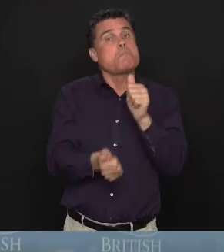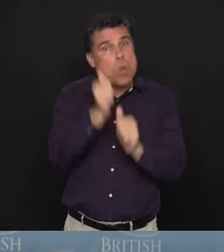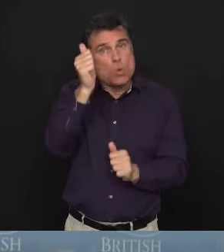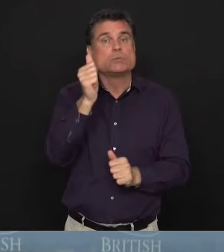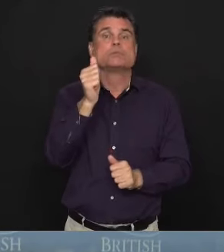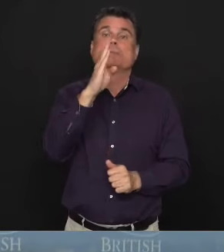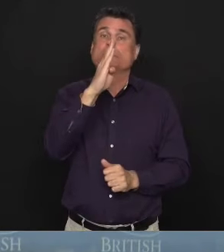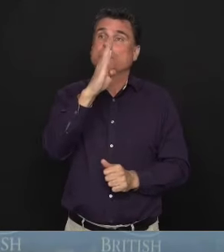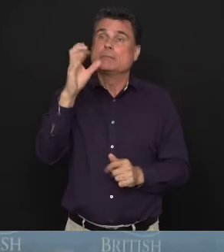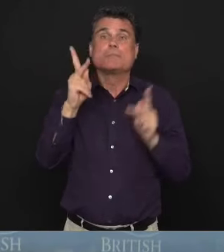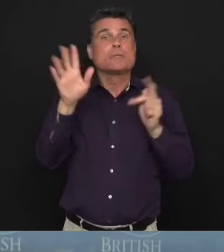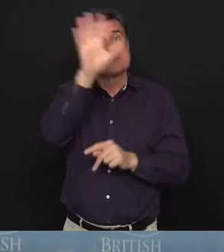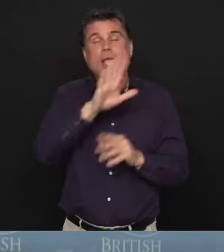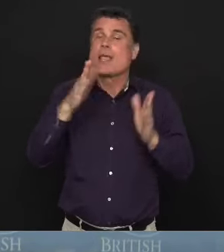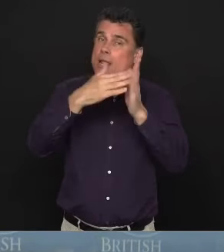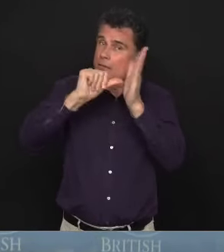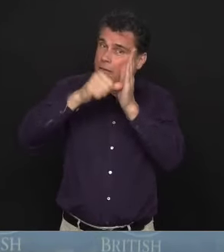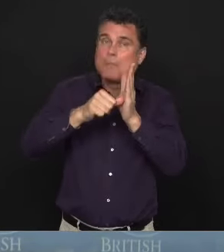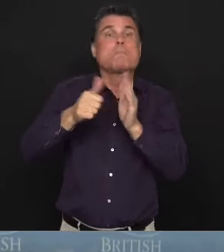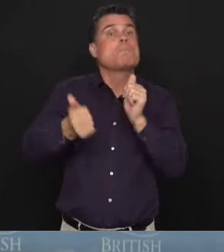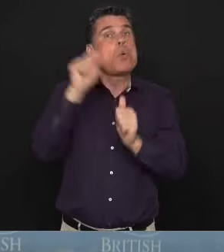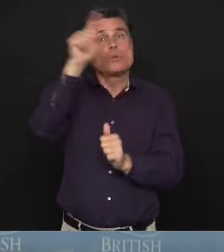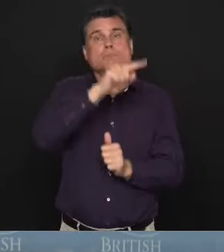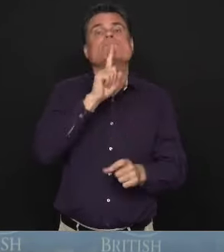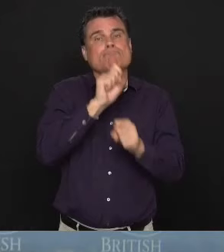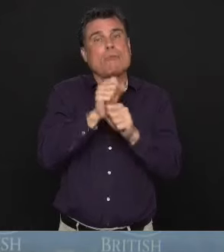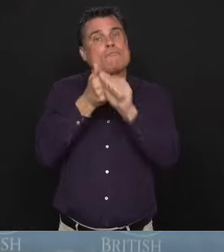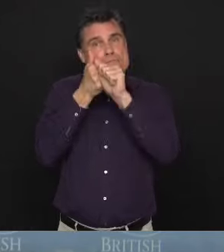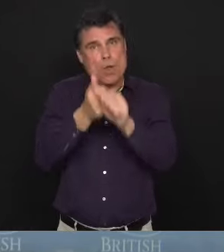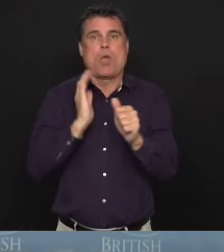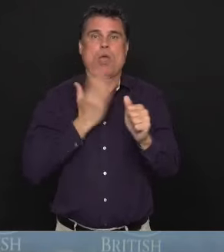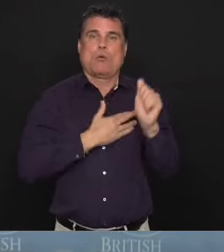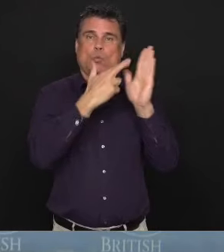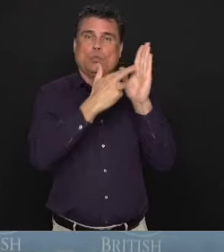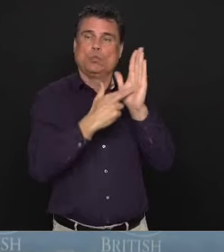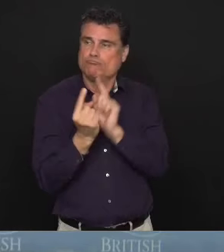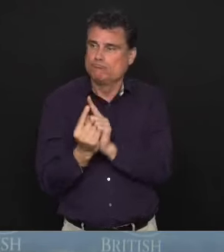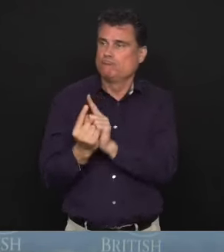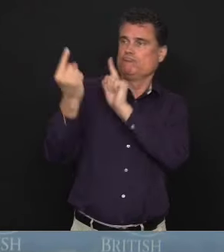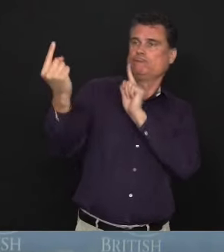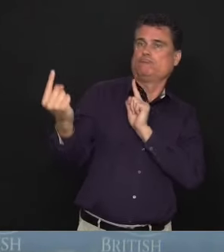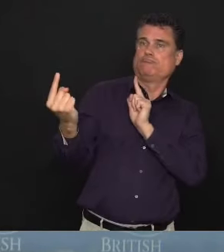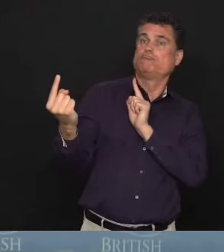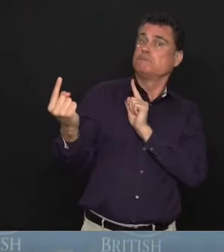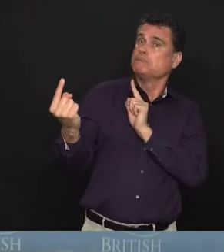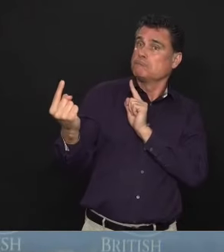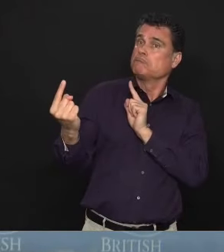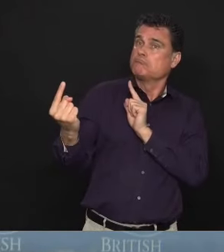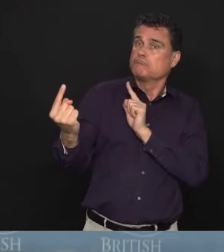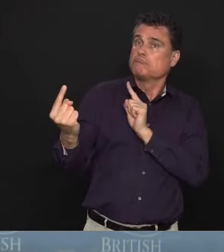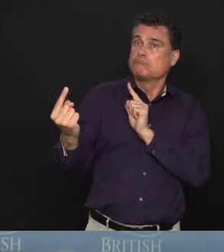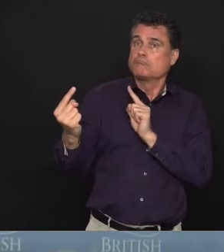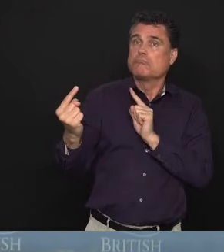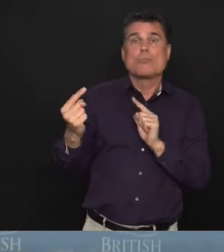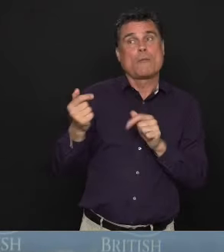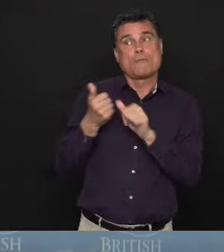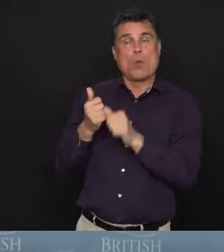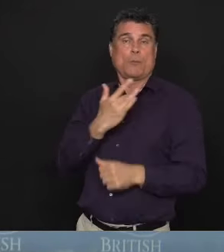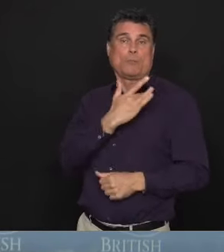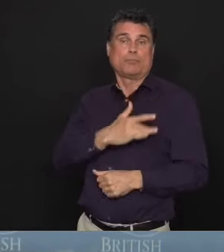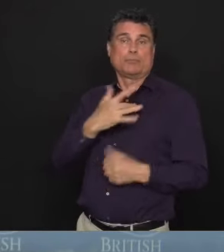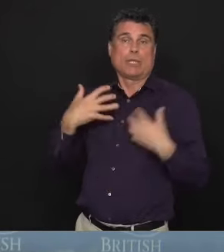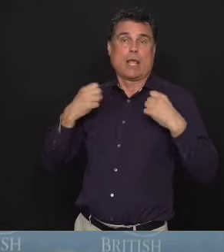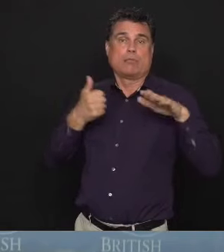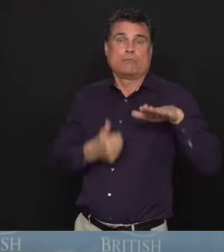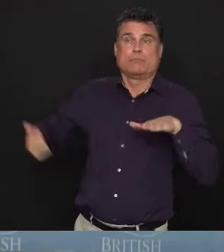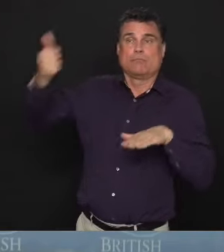to the policies that we have in place, which were put in place by our provincial health officer, would take place on her recommendations.